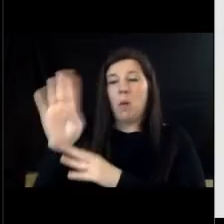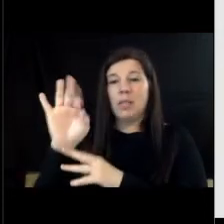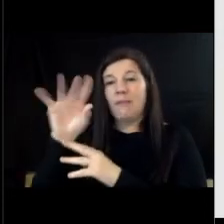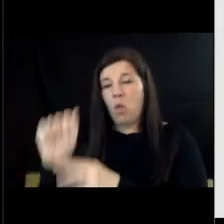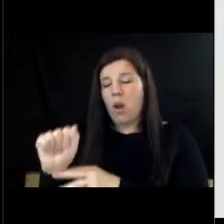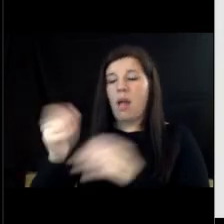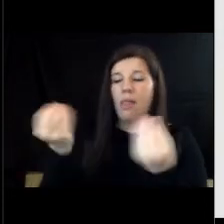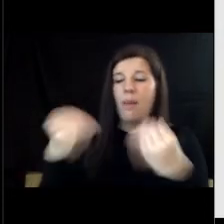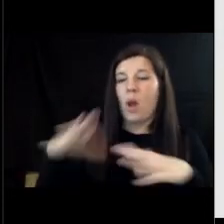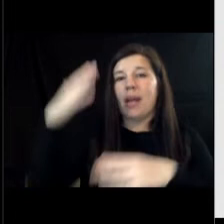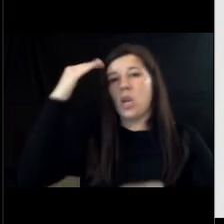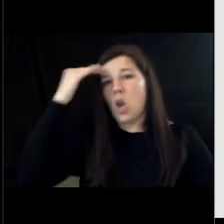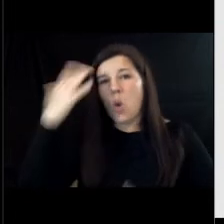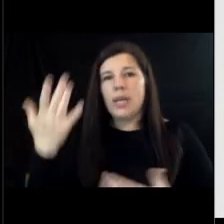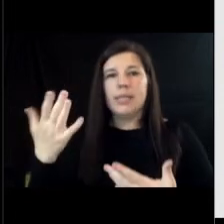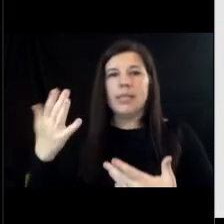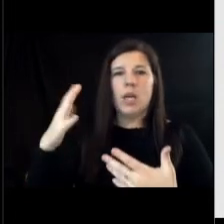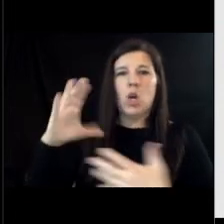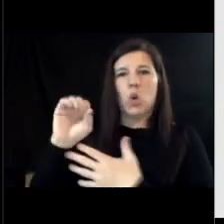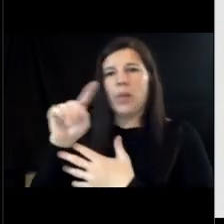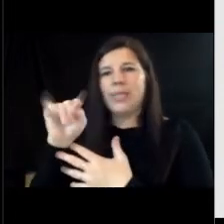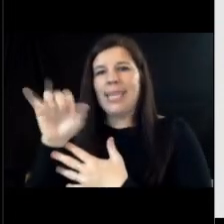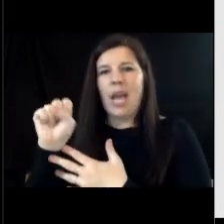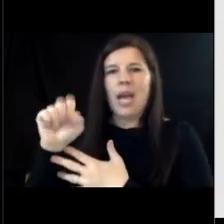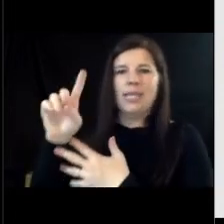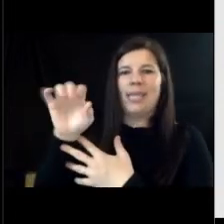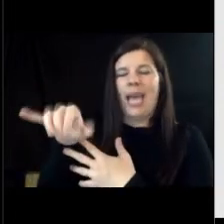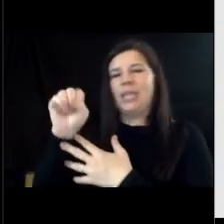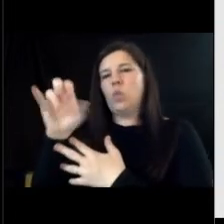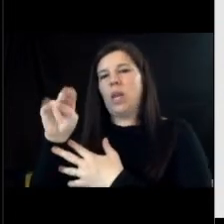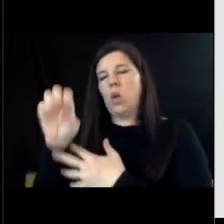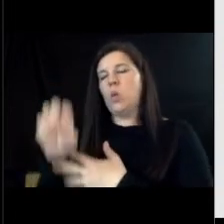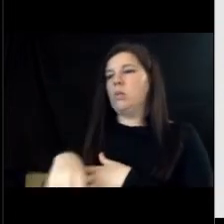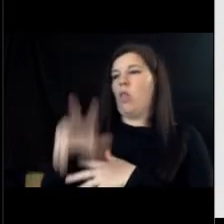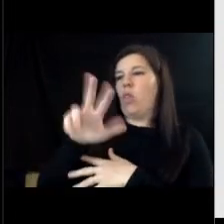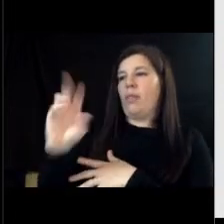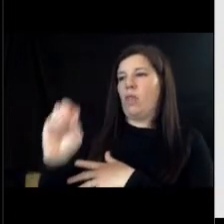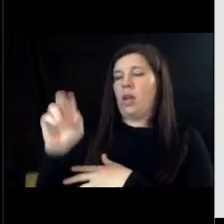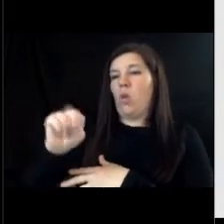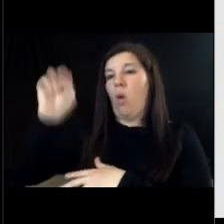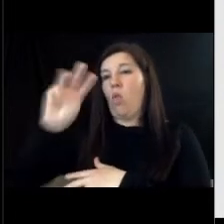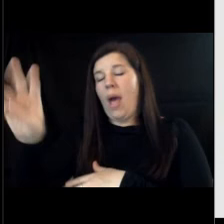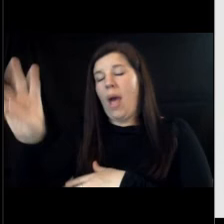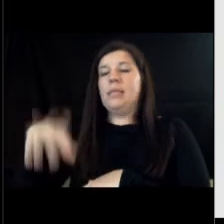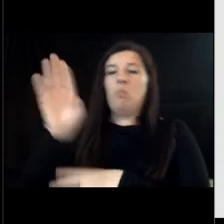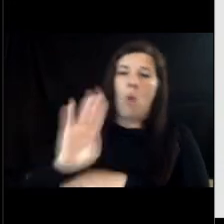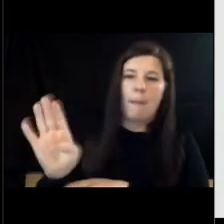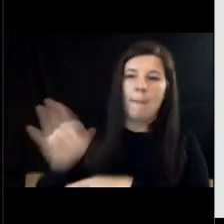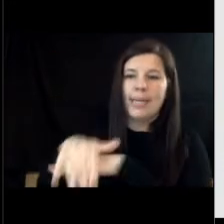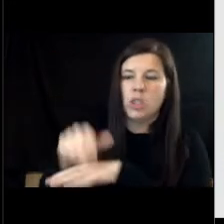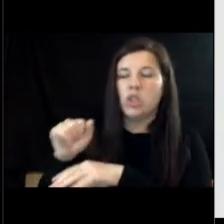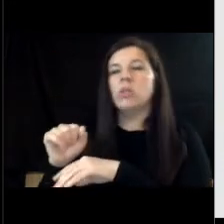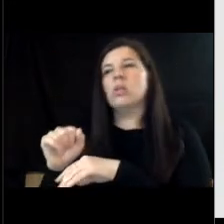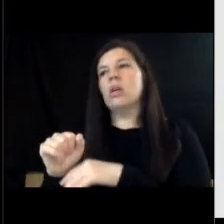casita de sueños located at 330 northwest first avenue boynton beach which is more fully described herein as a local